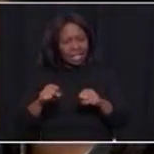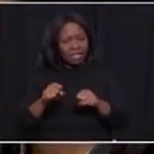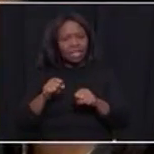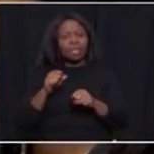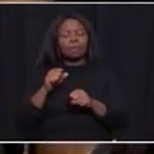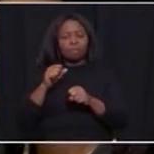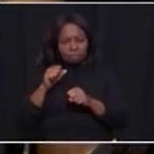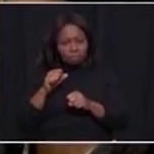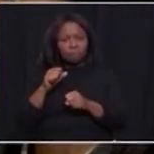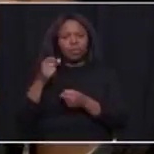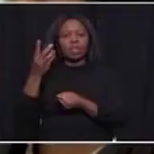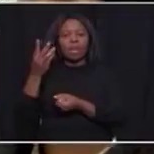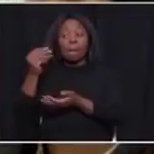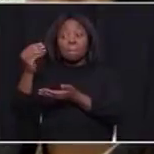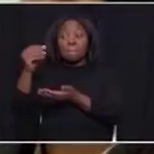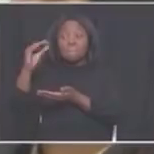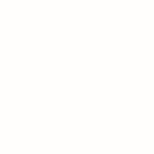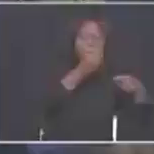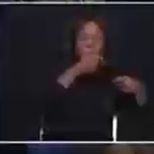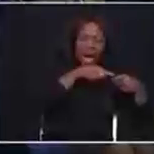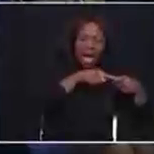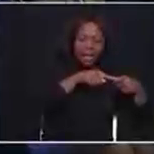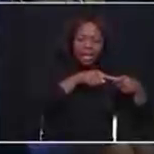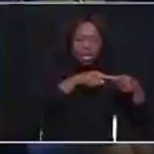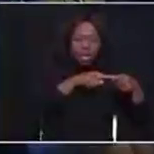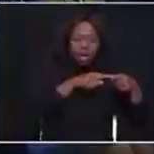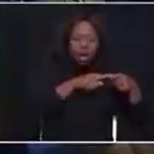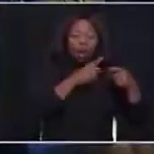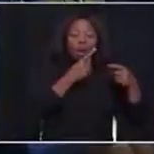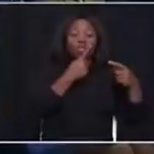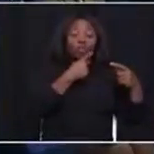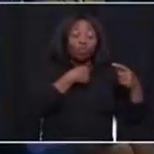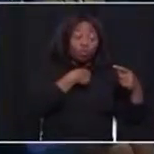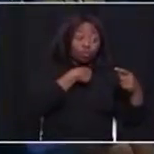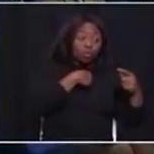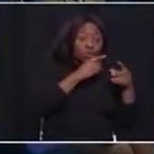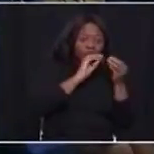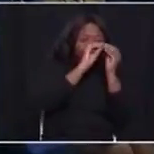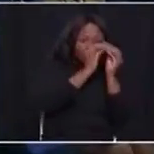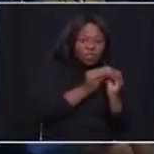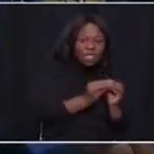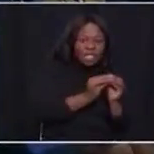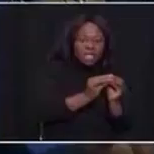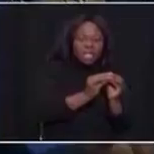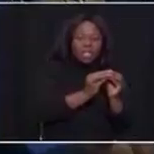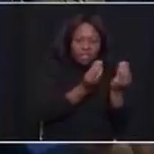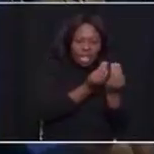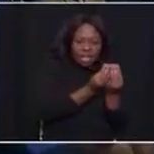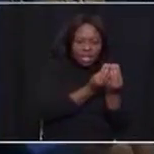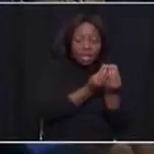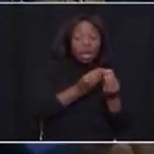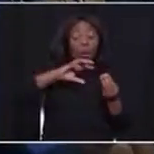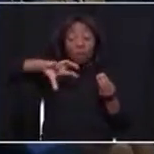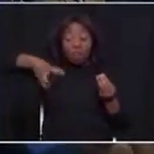where our mouth is in order to deal with the debt we are prepared as the provincial